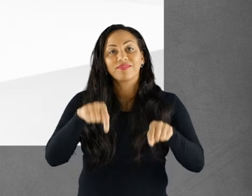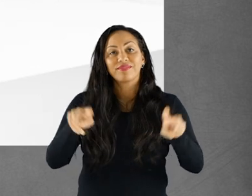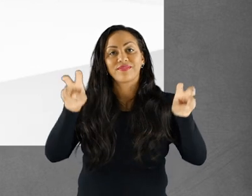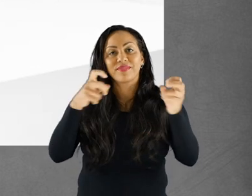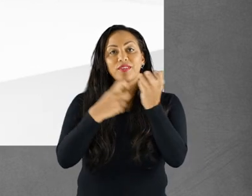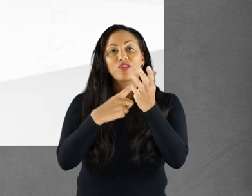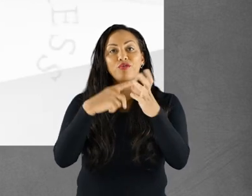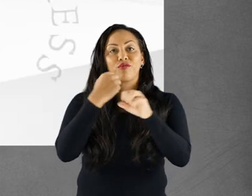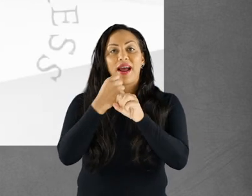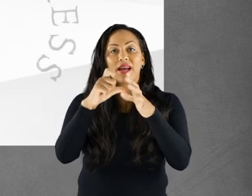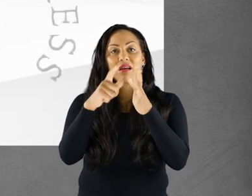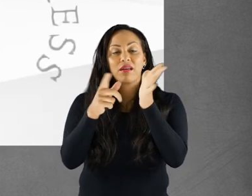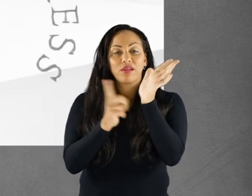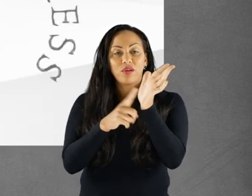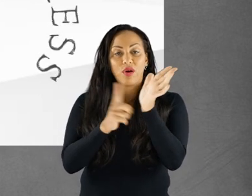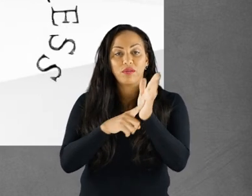The Ragdoll.